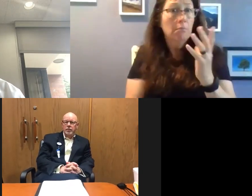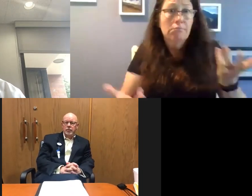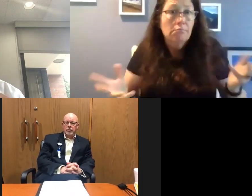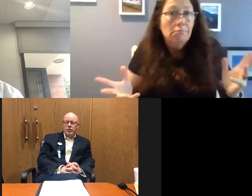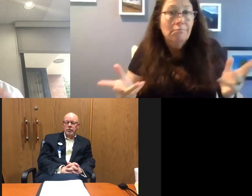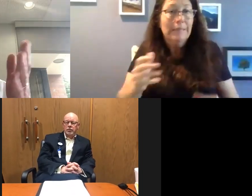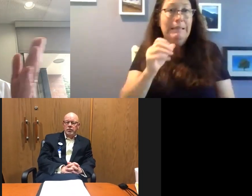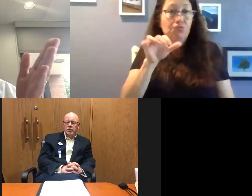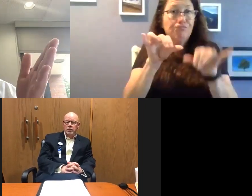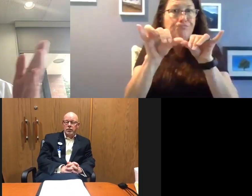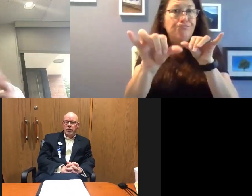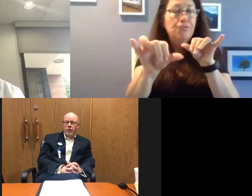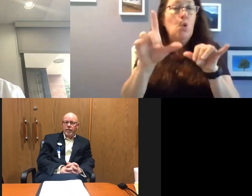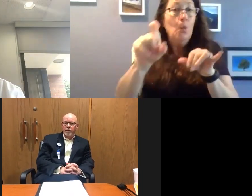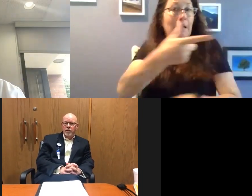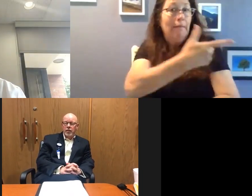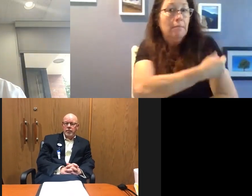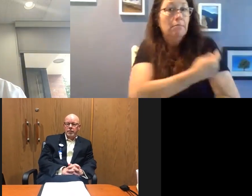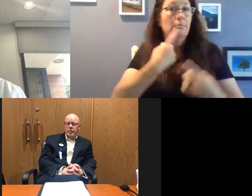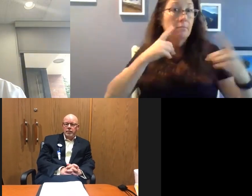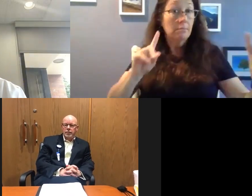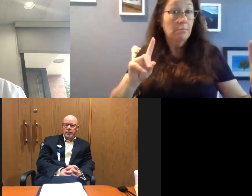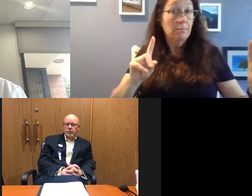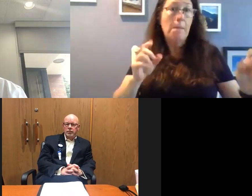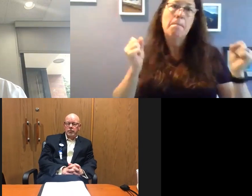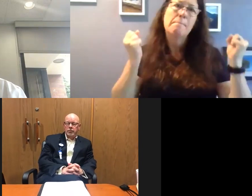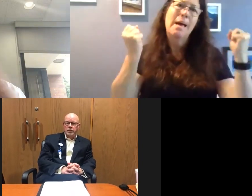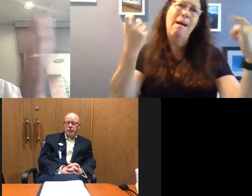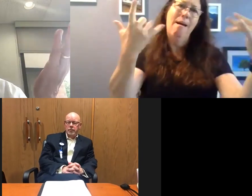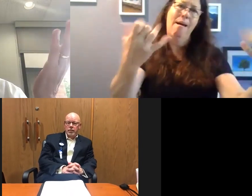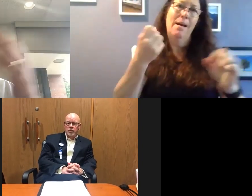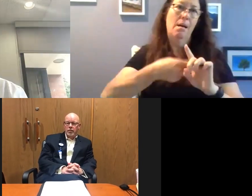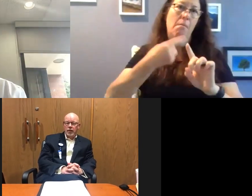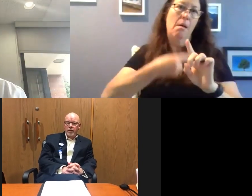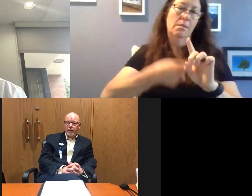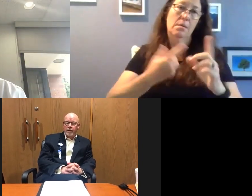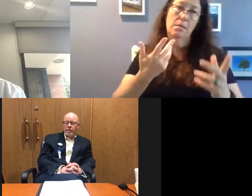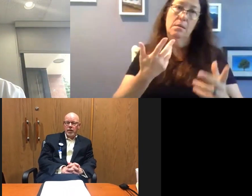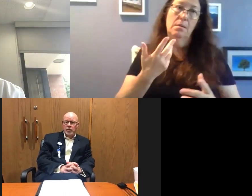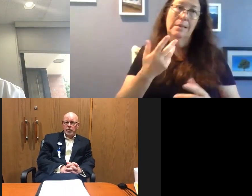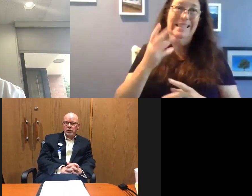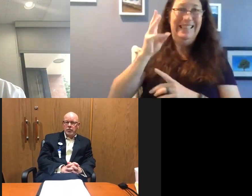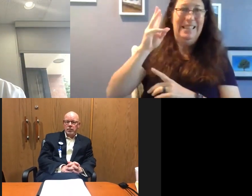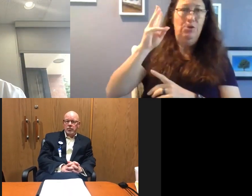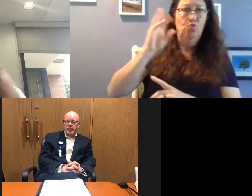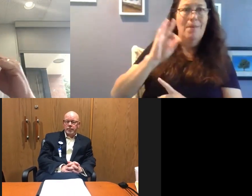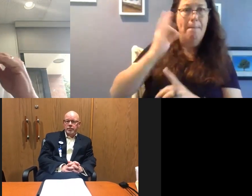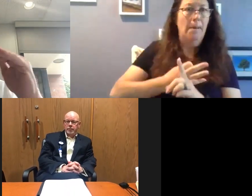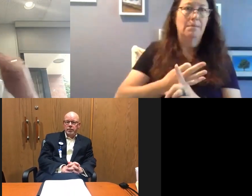a vaccine that's effective. That's going to be many months, at least, I would say at least six to nine months.